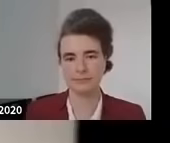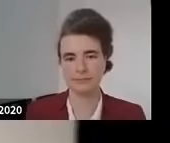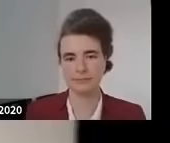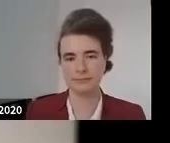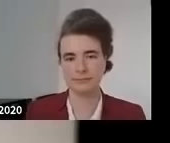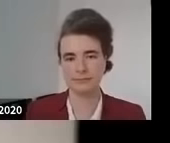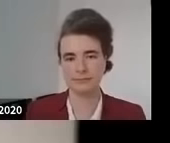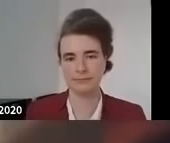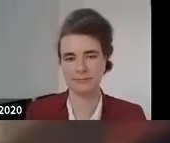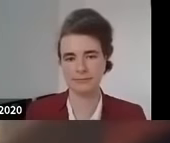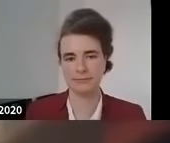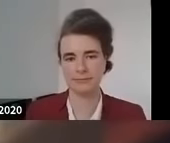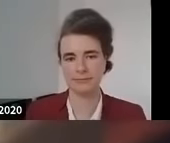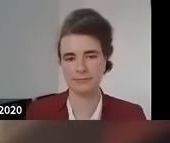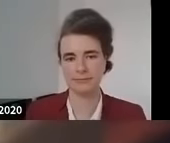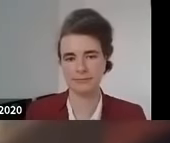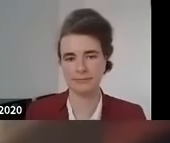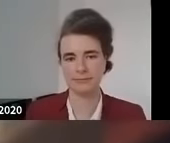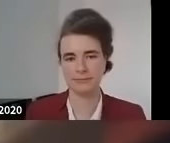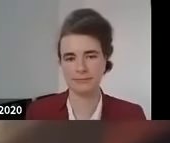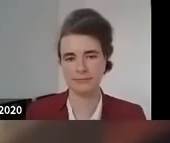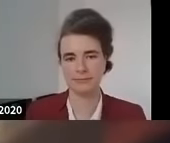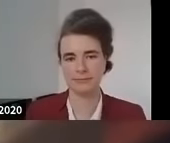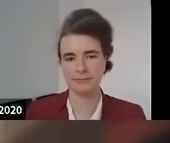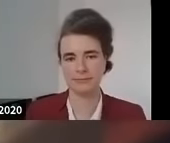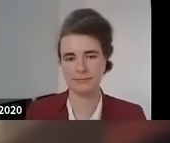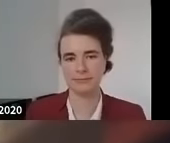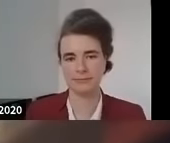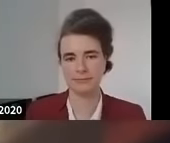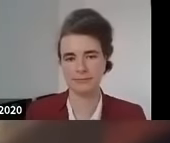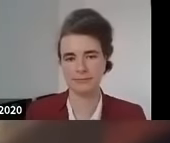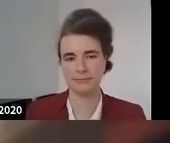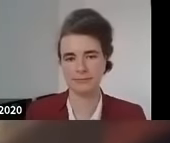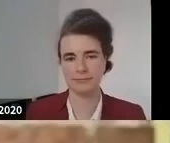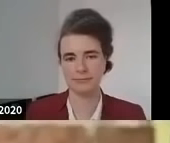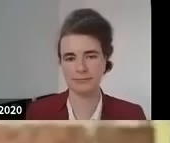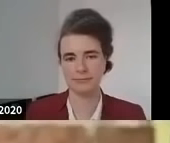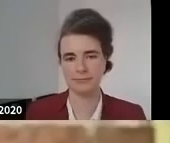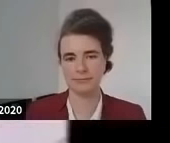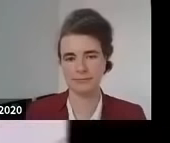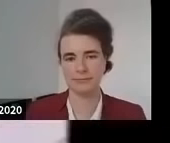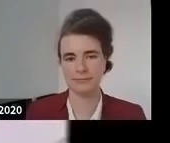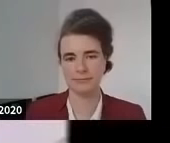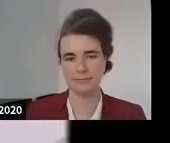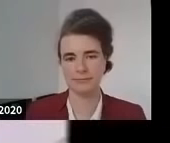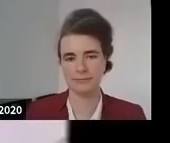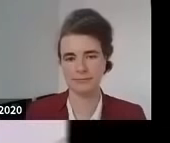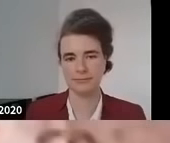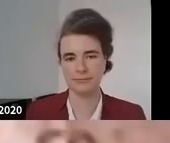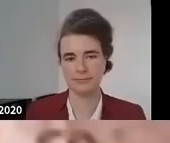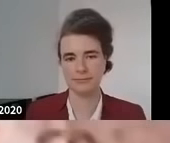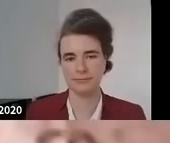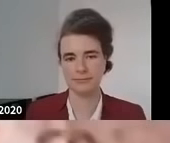vibes came straight down to us here and we just picked up and carried it on with it and was fascinated by the bass beat bass